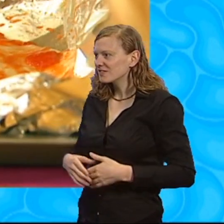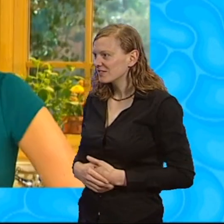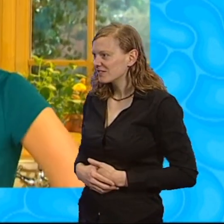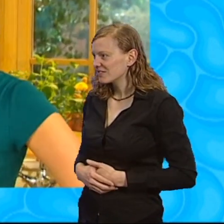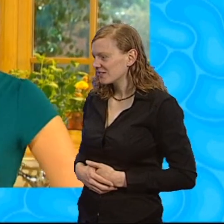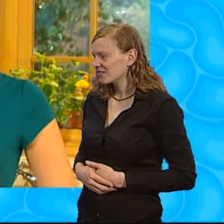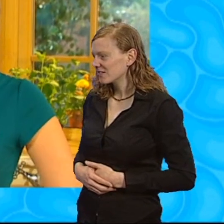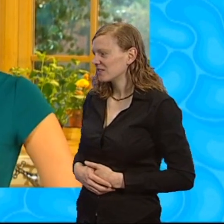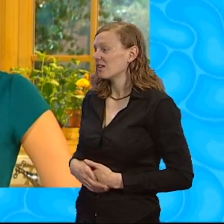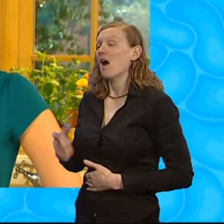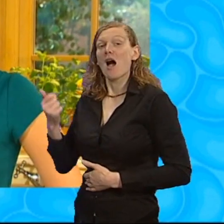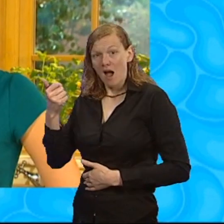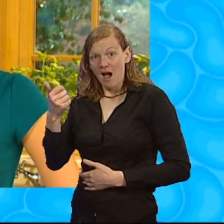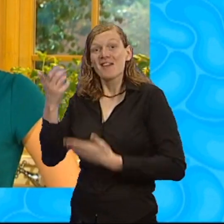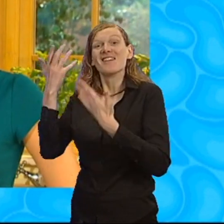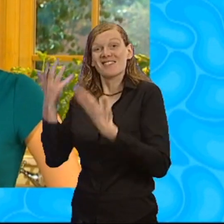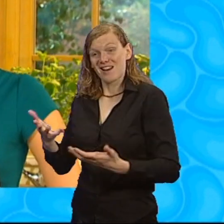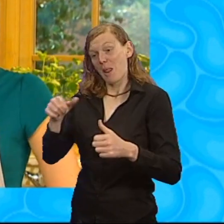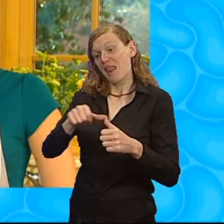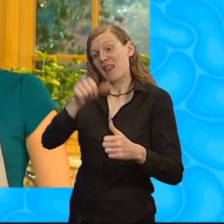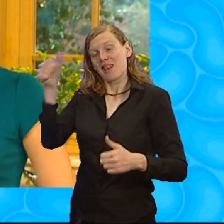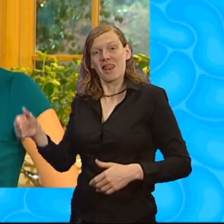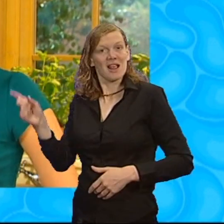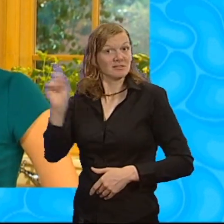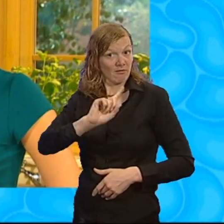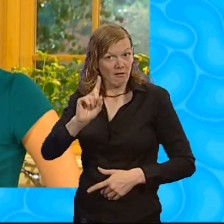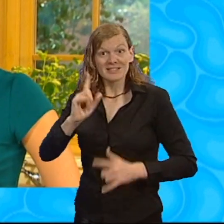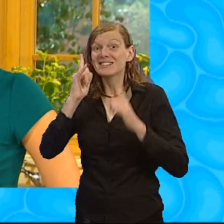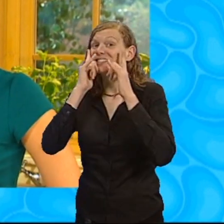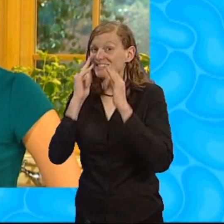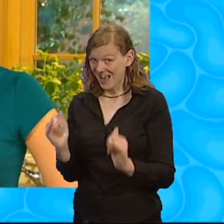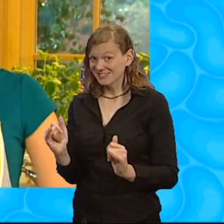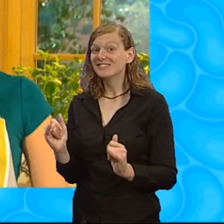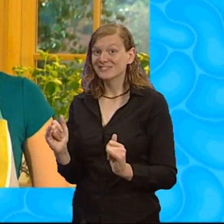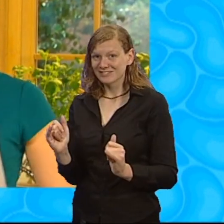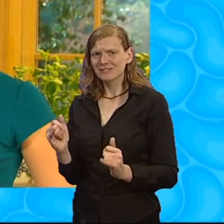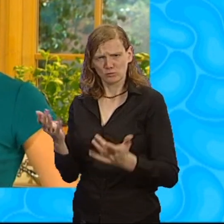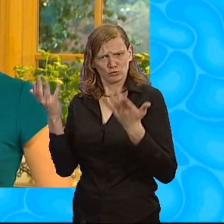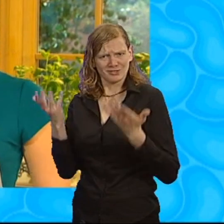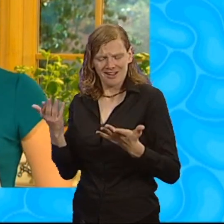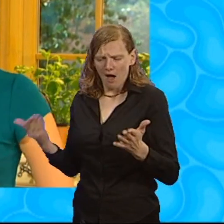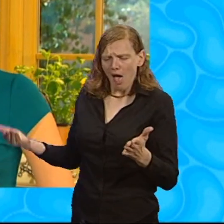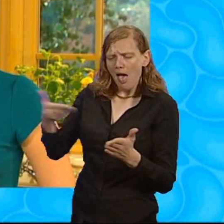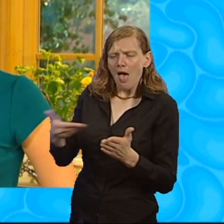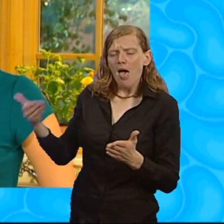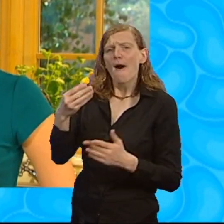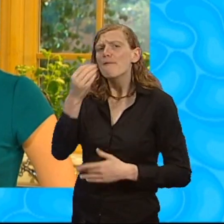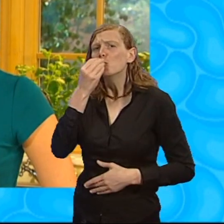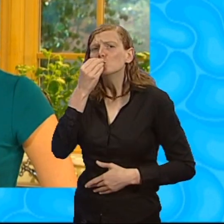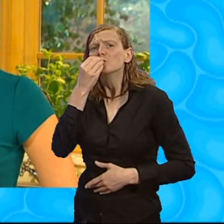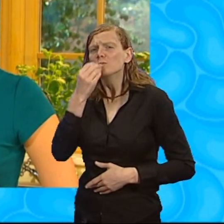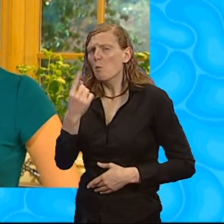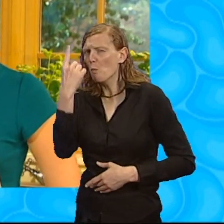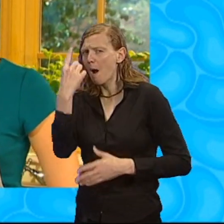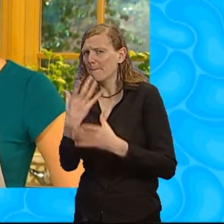What do you think we're going to need next in our recipe? Let's put you to the test today's ingredient for you to guess. What do you think it's